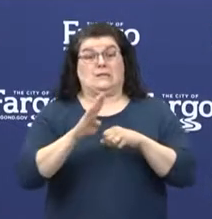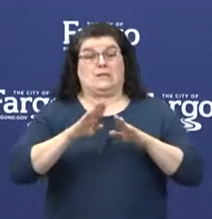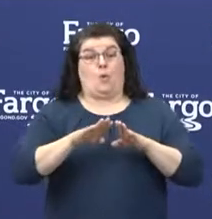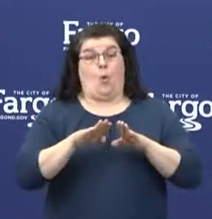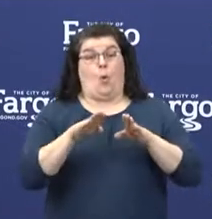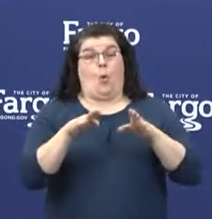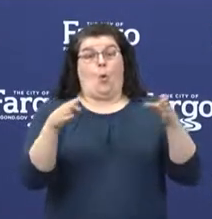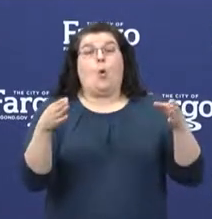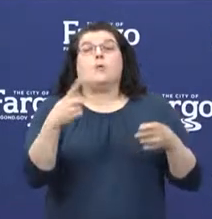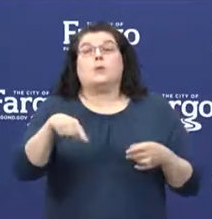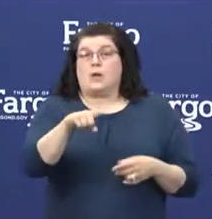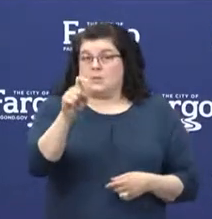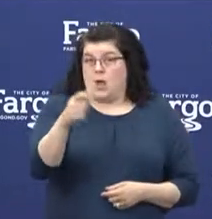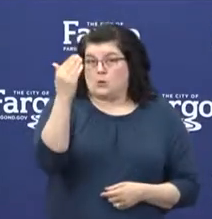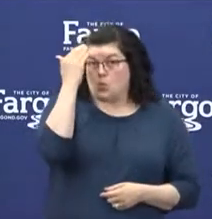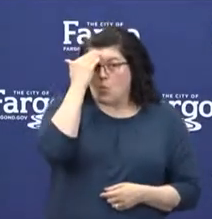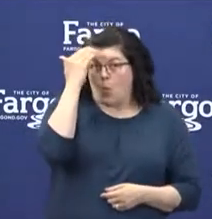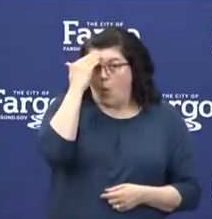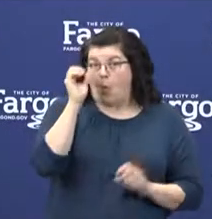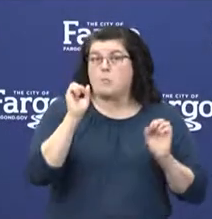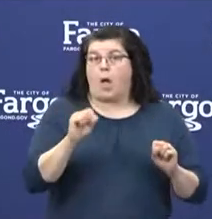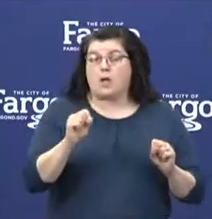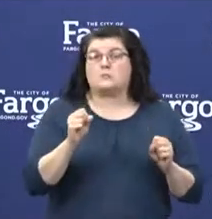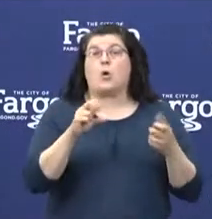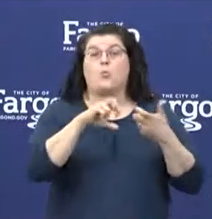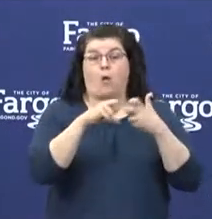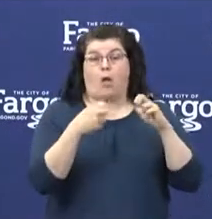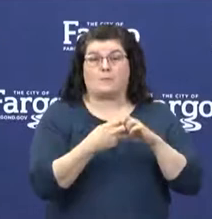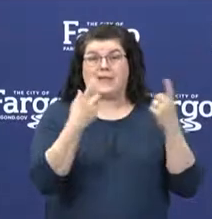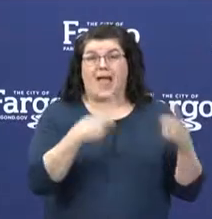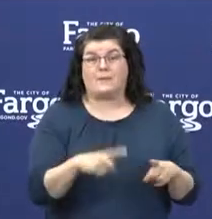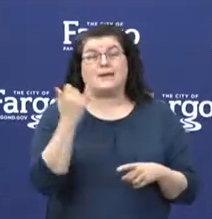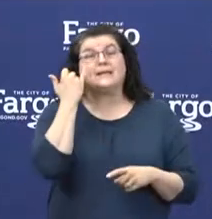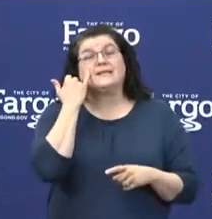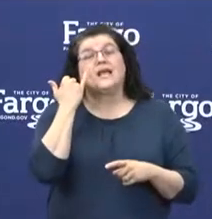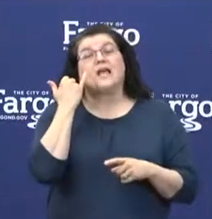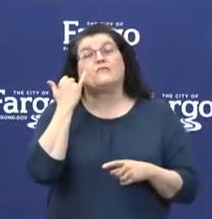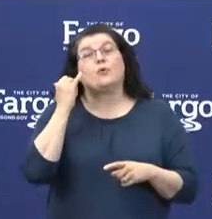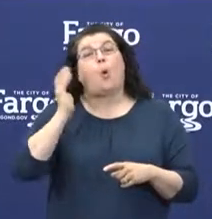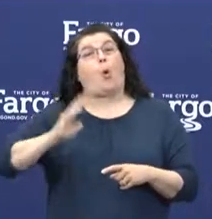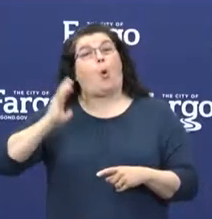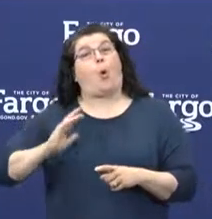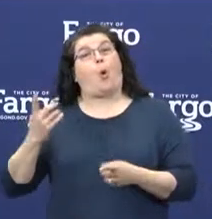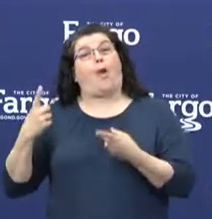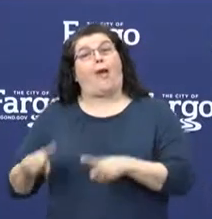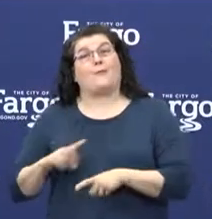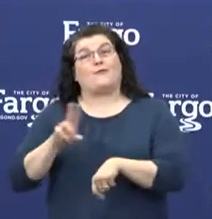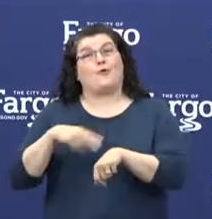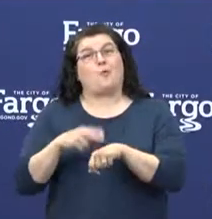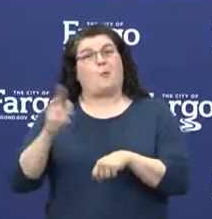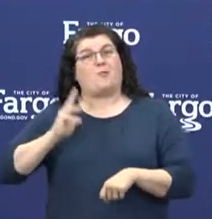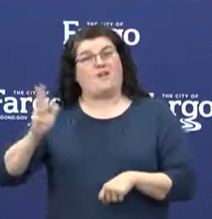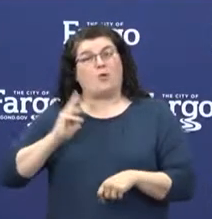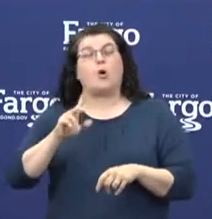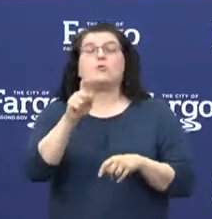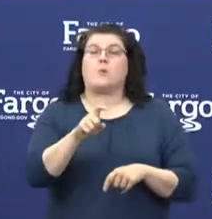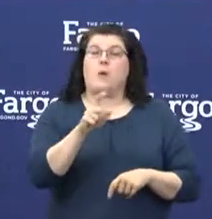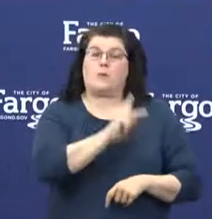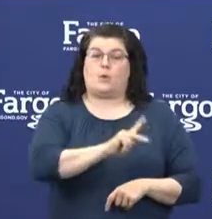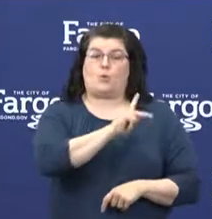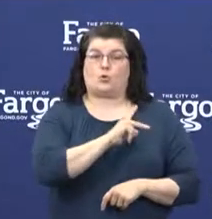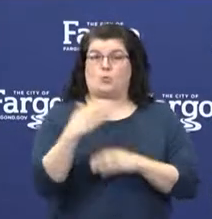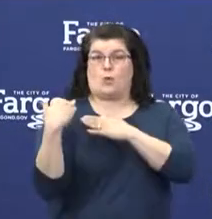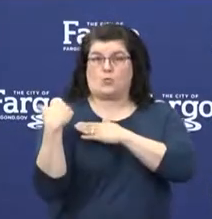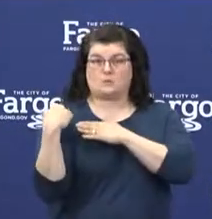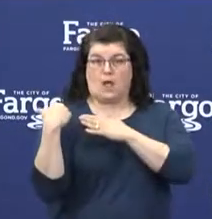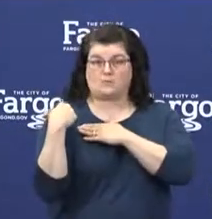of the potential consequences if we fall back into old routines or become complacent. All of us must take personal responsibility